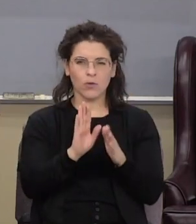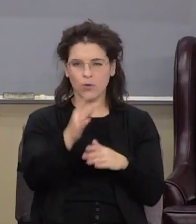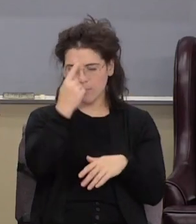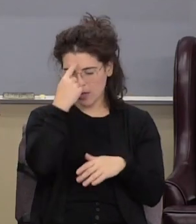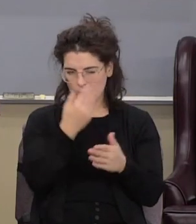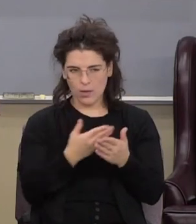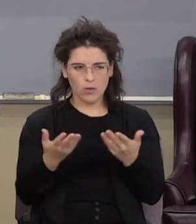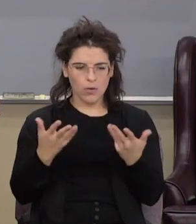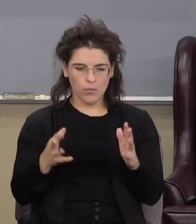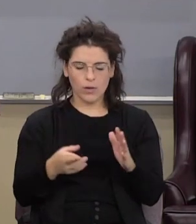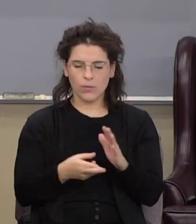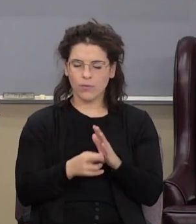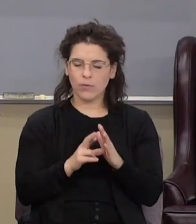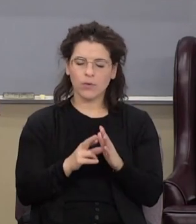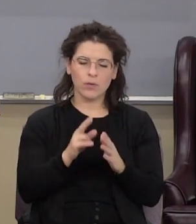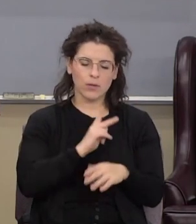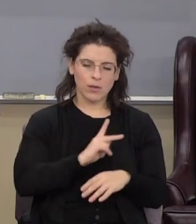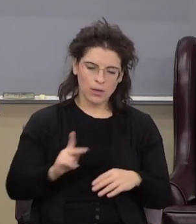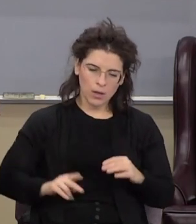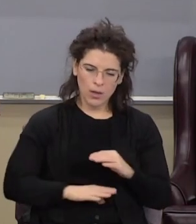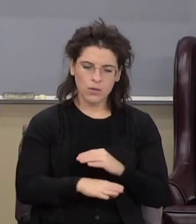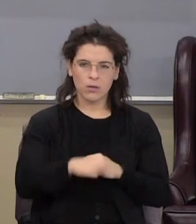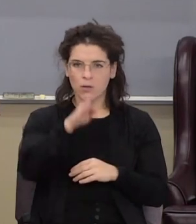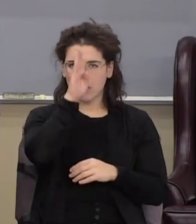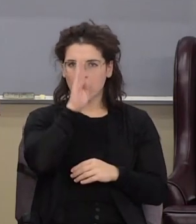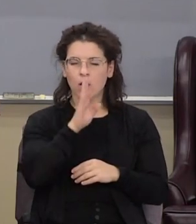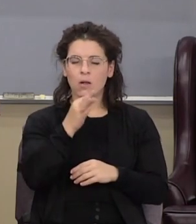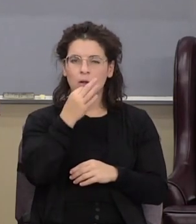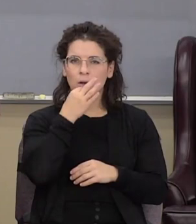But when it says the kingdom of God is at hand